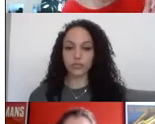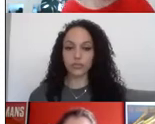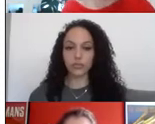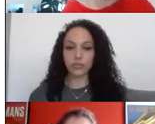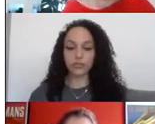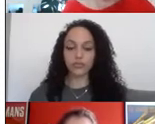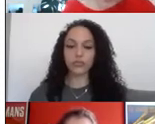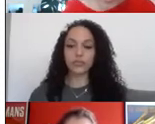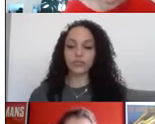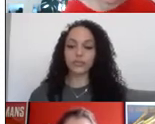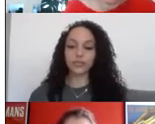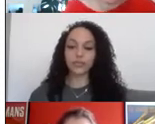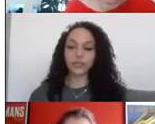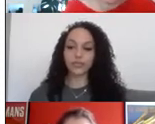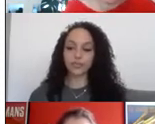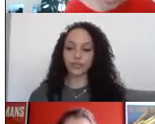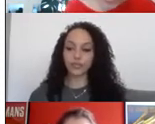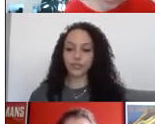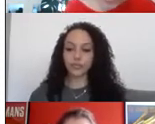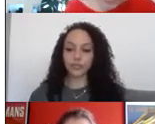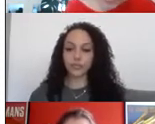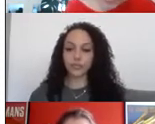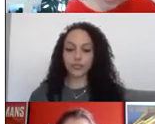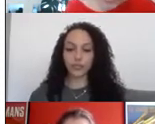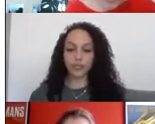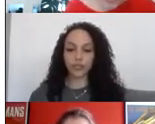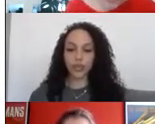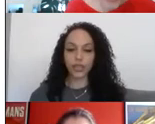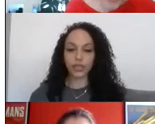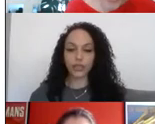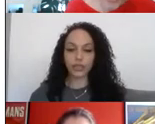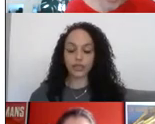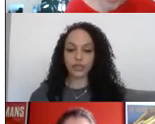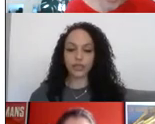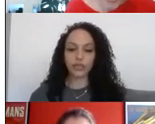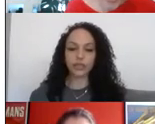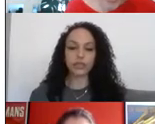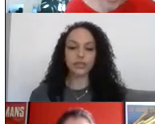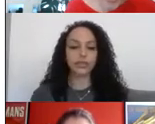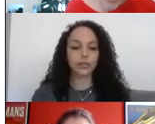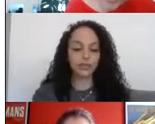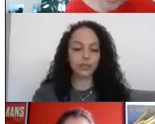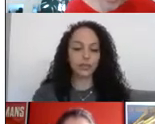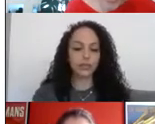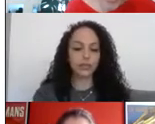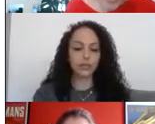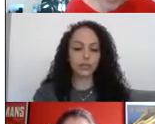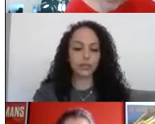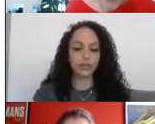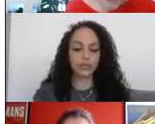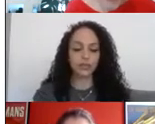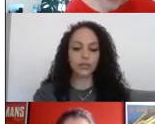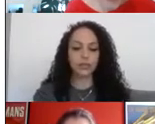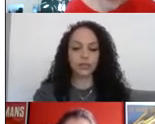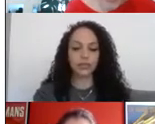and language therapists this year is audit year. I remember registering with the HCPC as a newly qualified therapist and learning about the